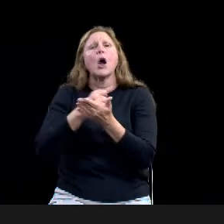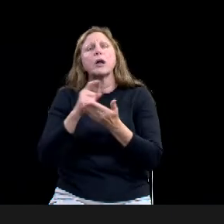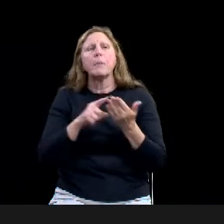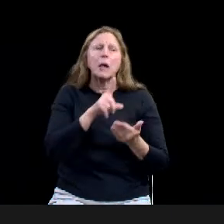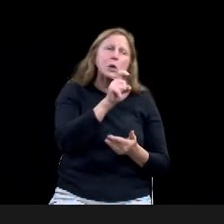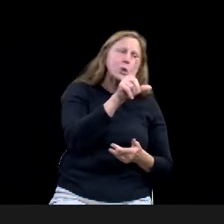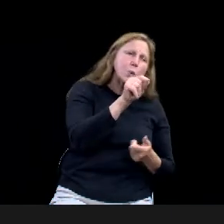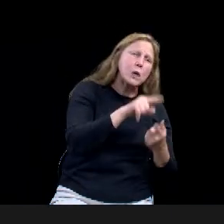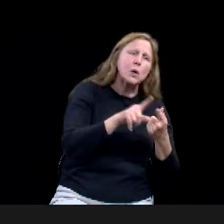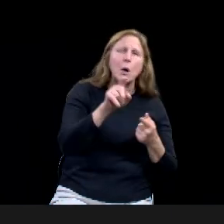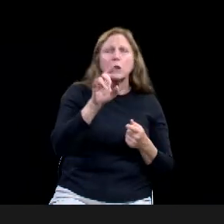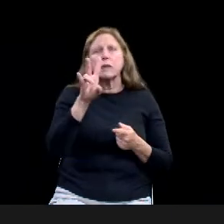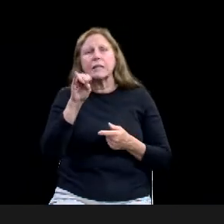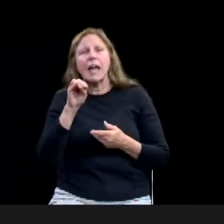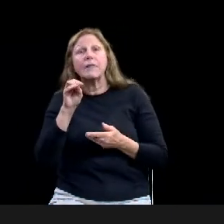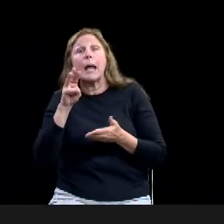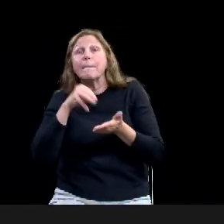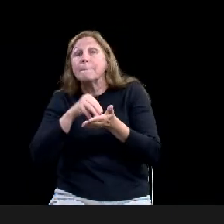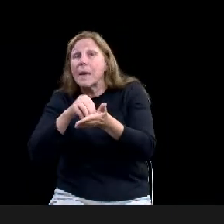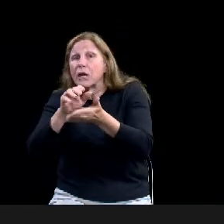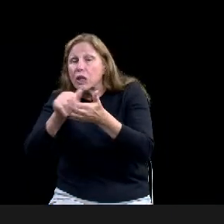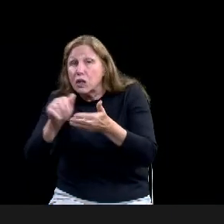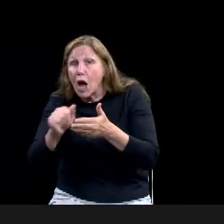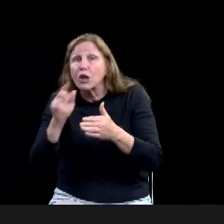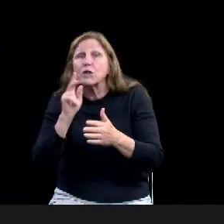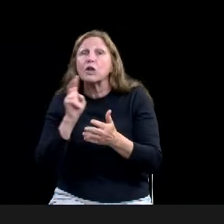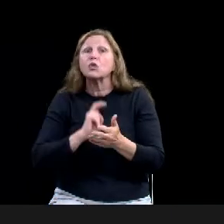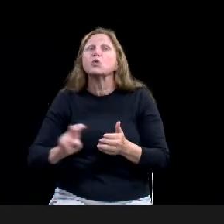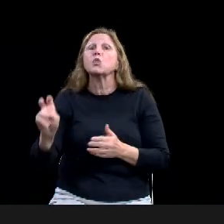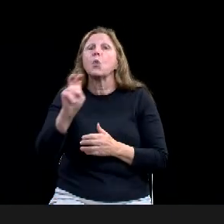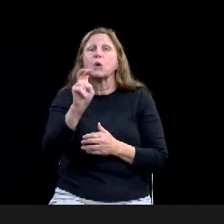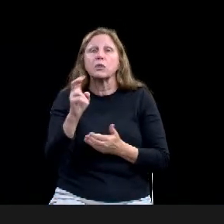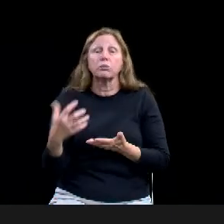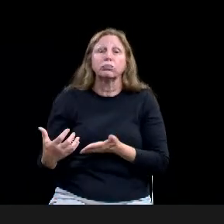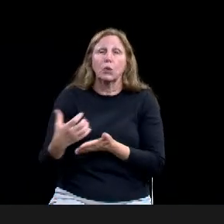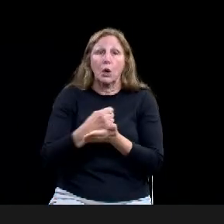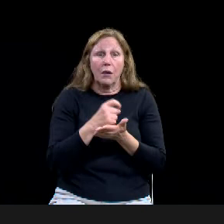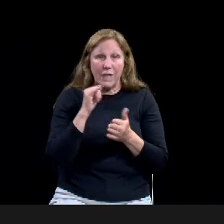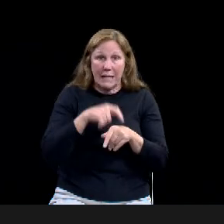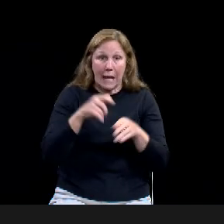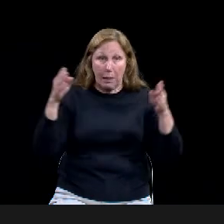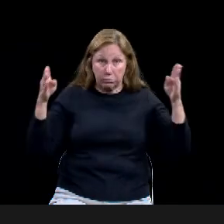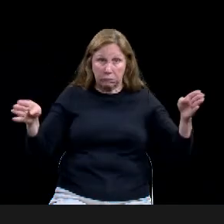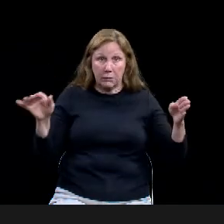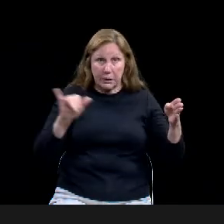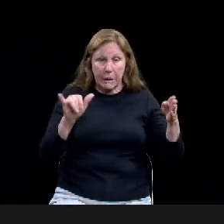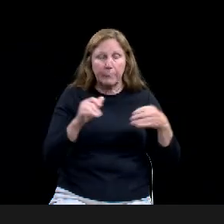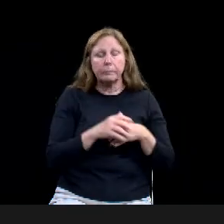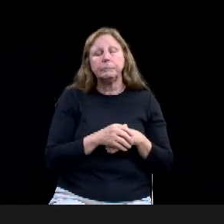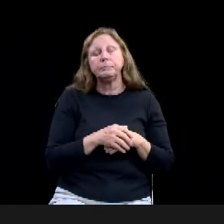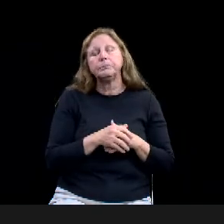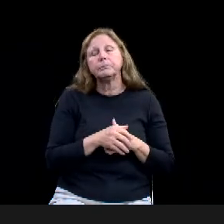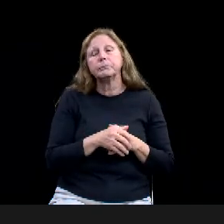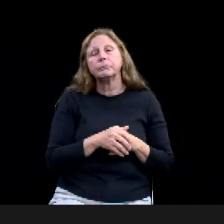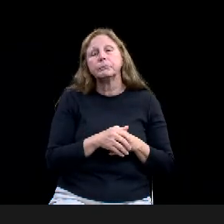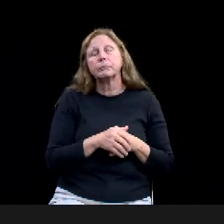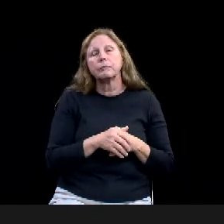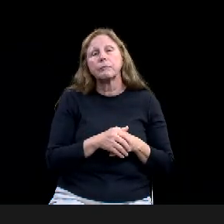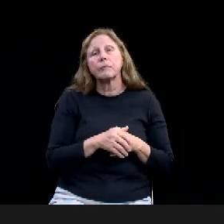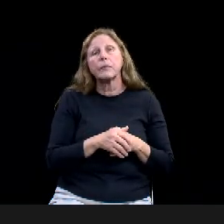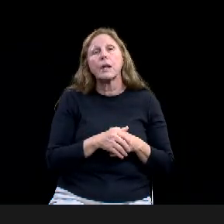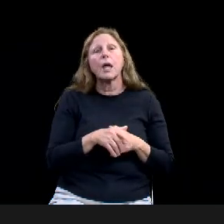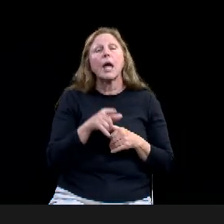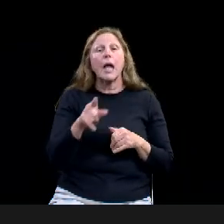Um, it serves as prestige for Waco as the trustee of a state of a historical legacy, and it also